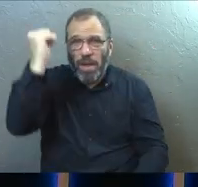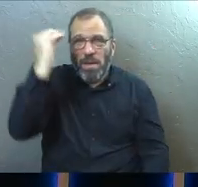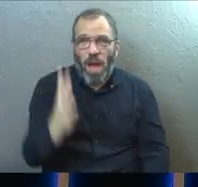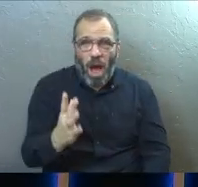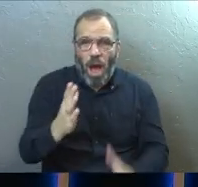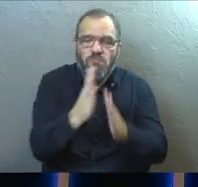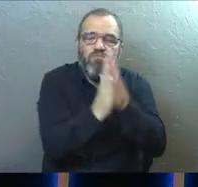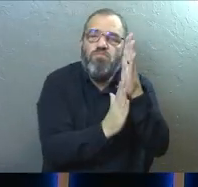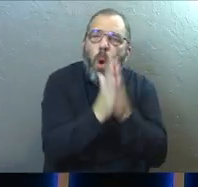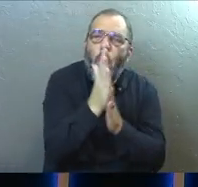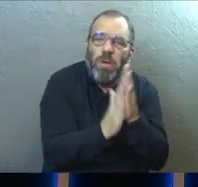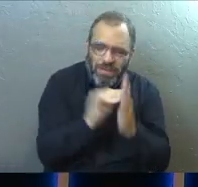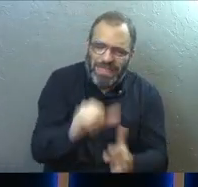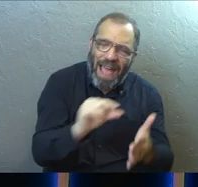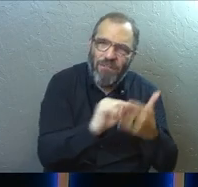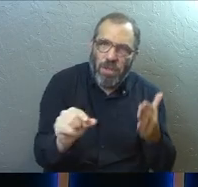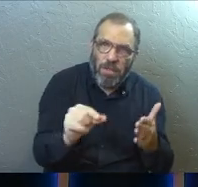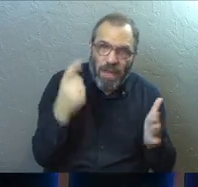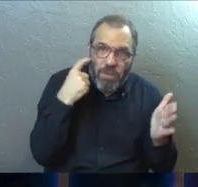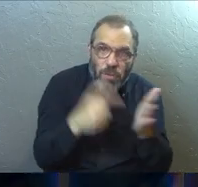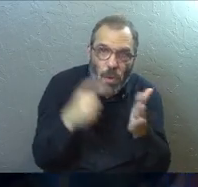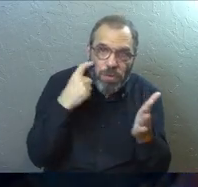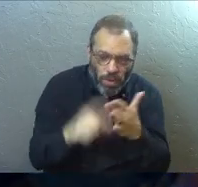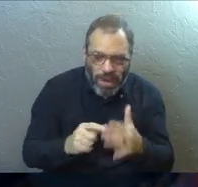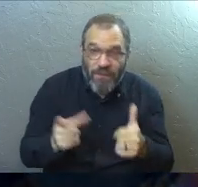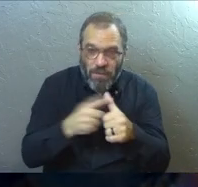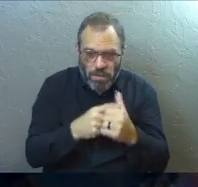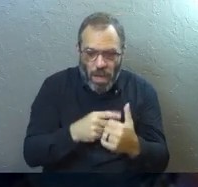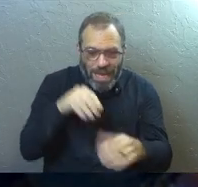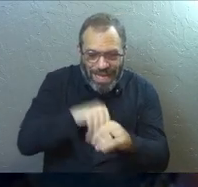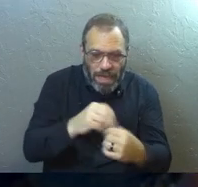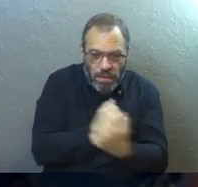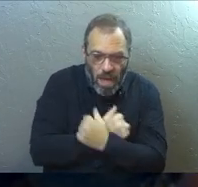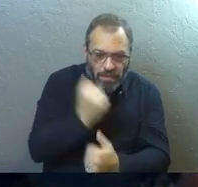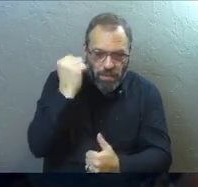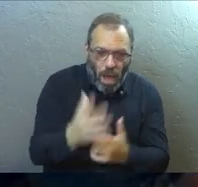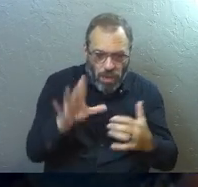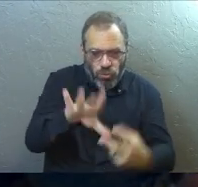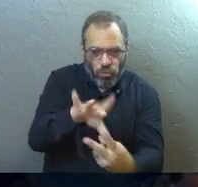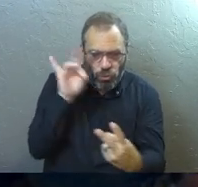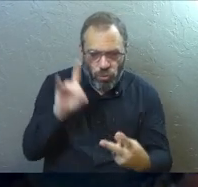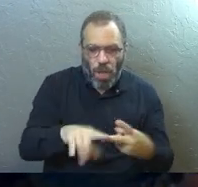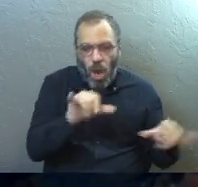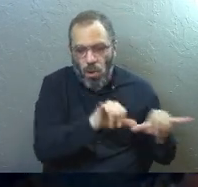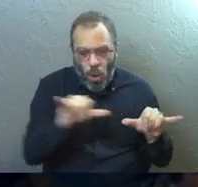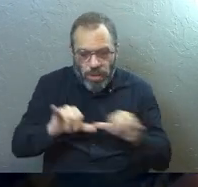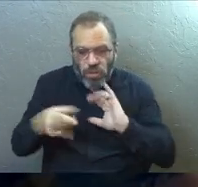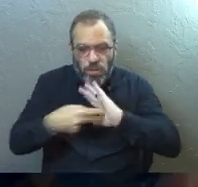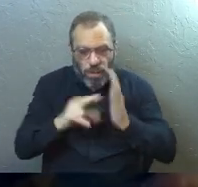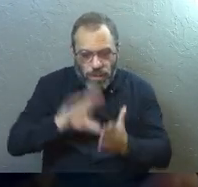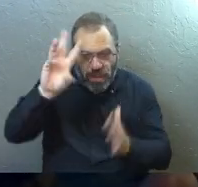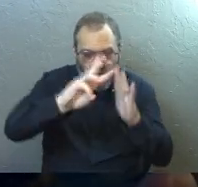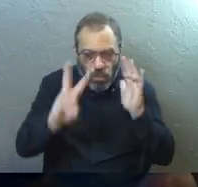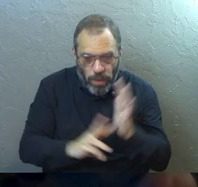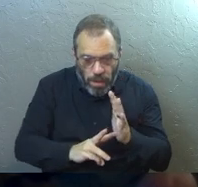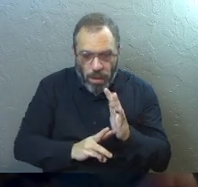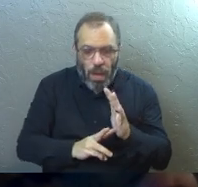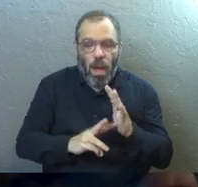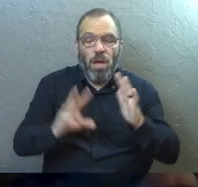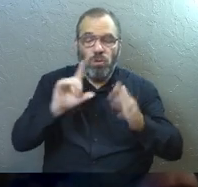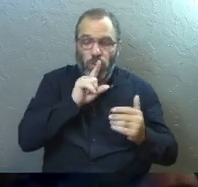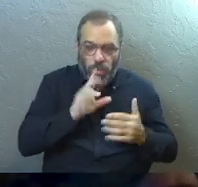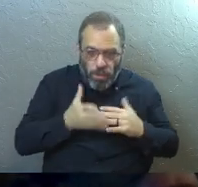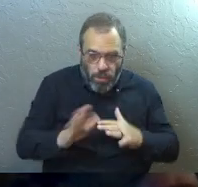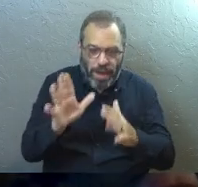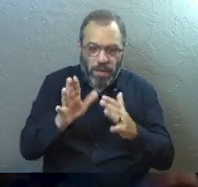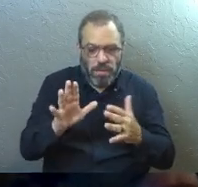God has motives in that verse. Did you see him? Let's see him. In love, God predestined us according to the purpose of his will, to the